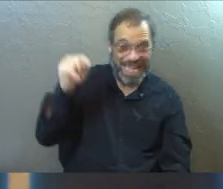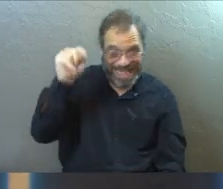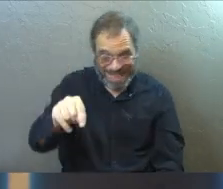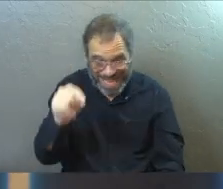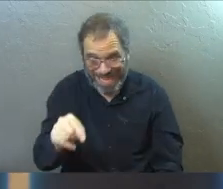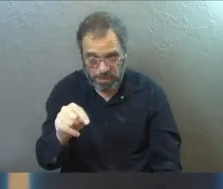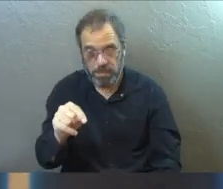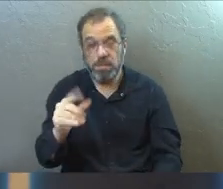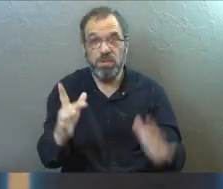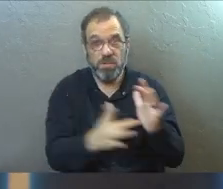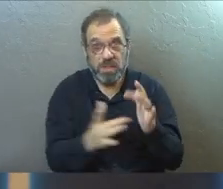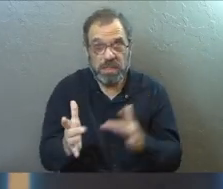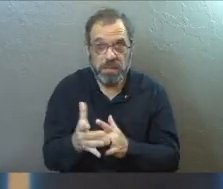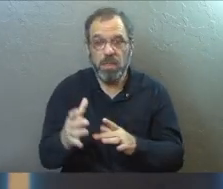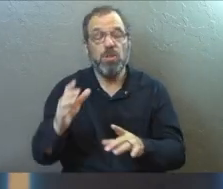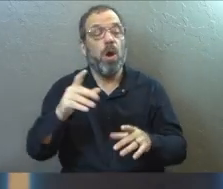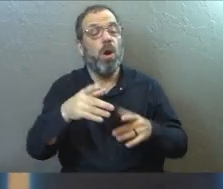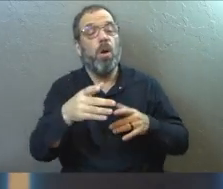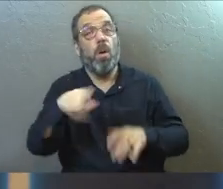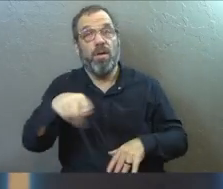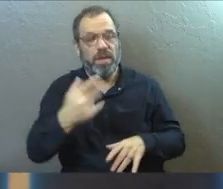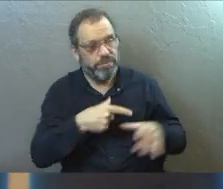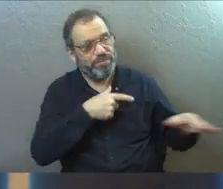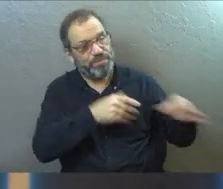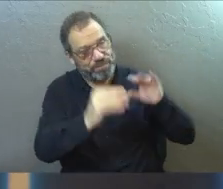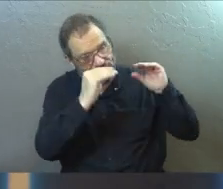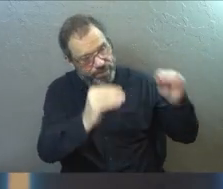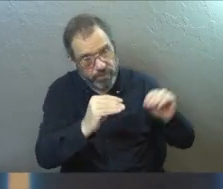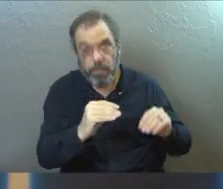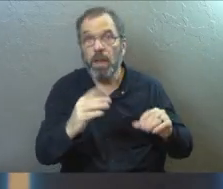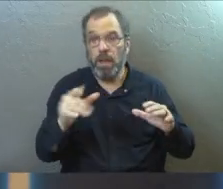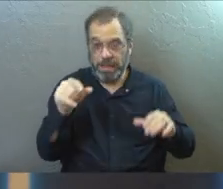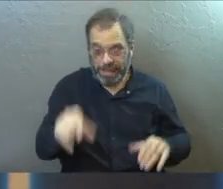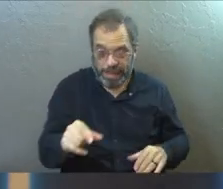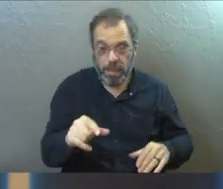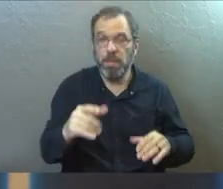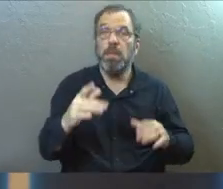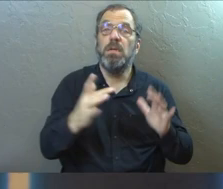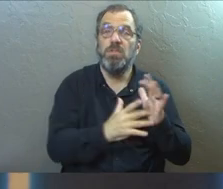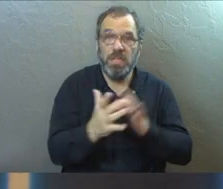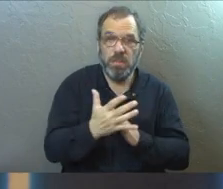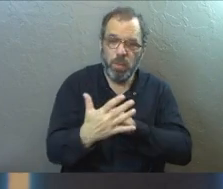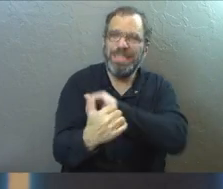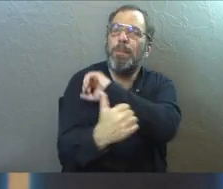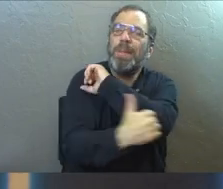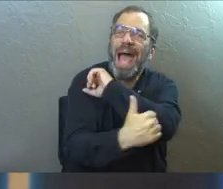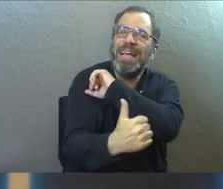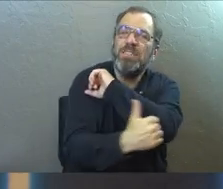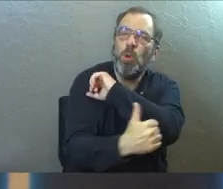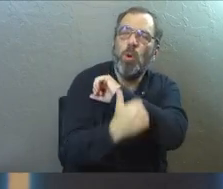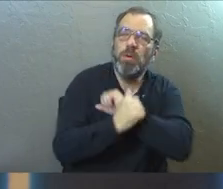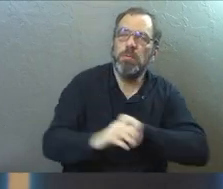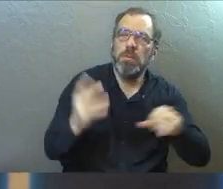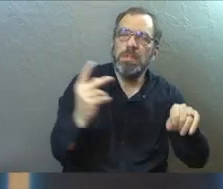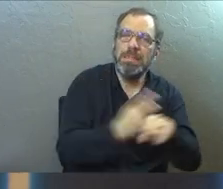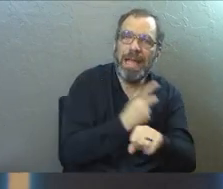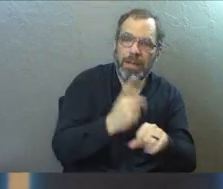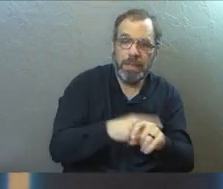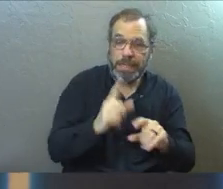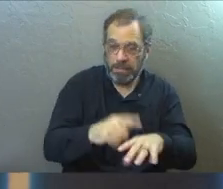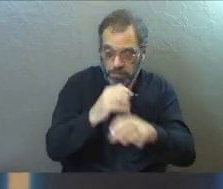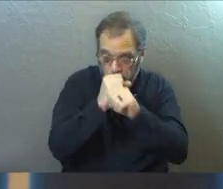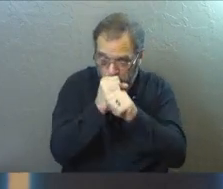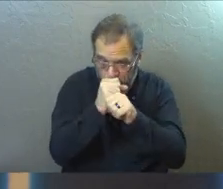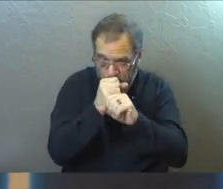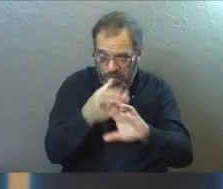Jesus. And Philip knows it. He's explaining it. Because Jesus was the Passover sacrificial lamb for us. It says that he was silent